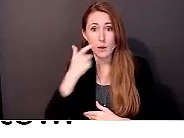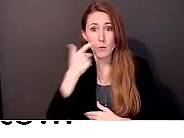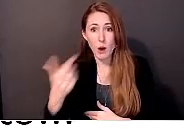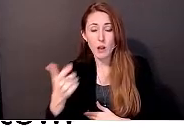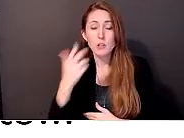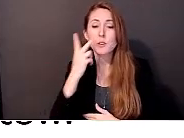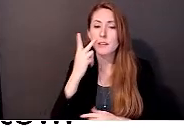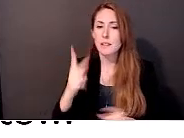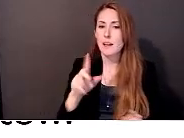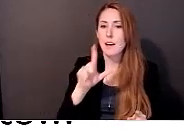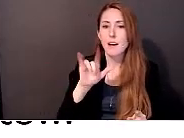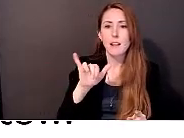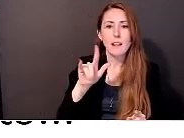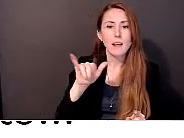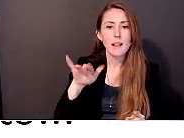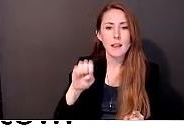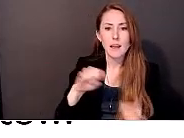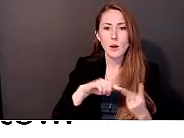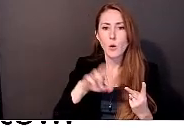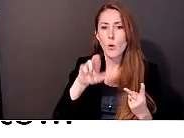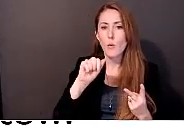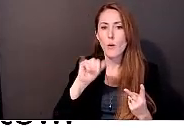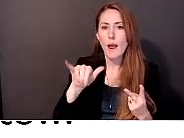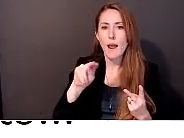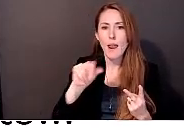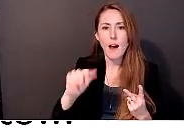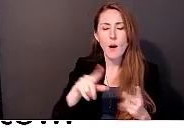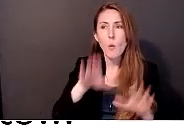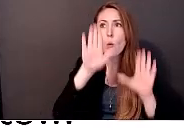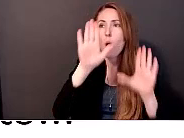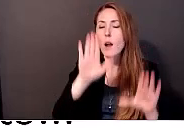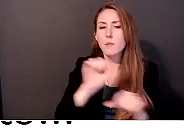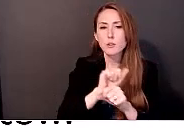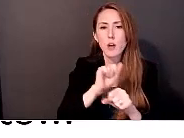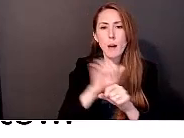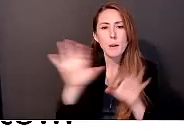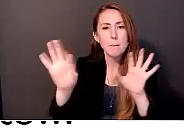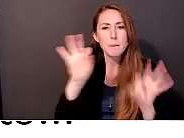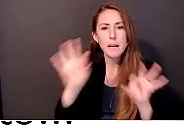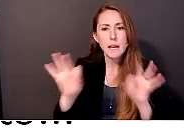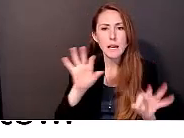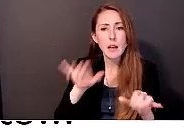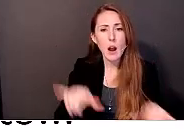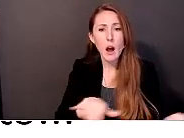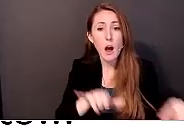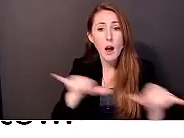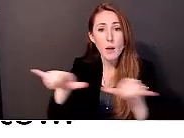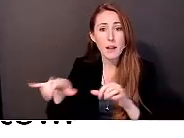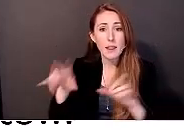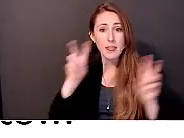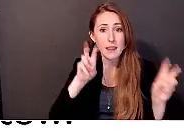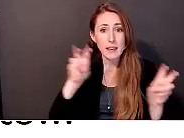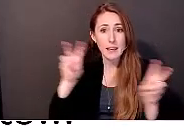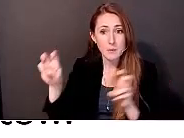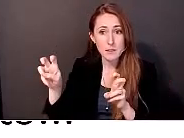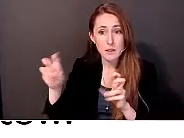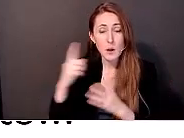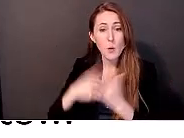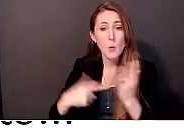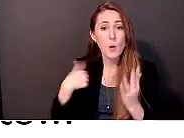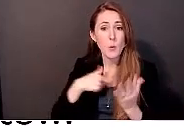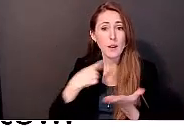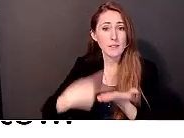did a wonderful job in picking out common themes and what we were discussing. And that really